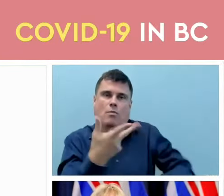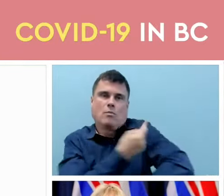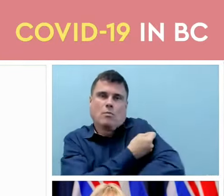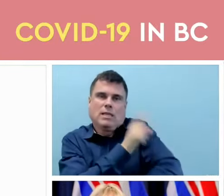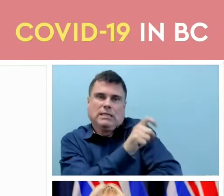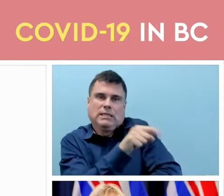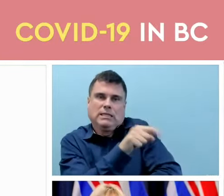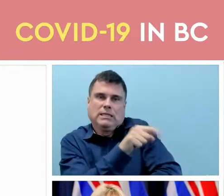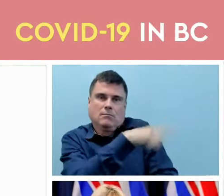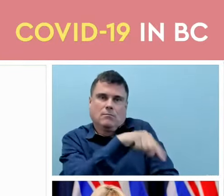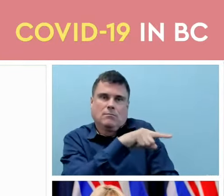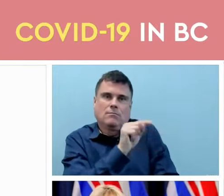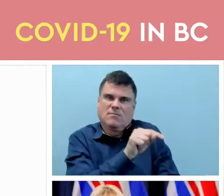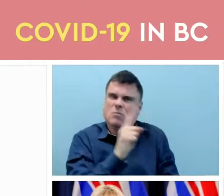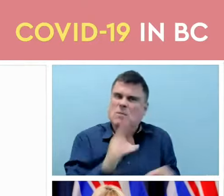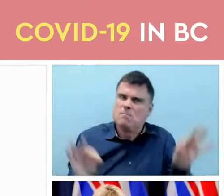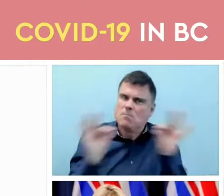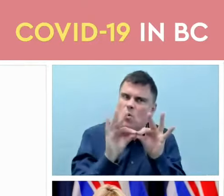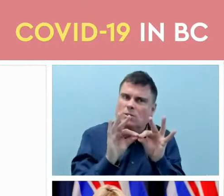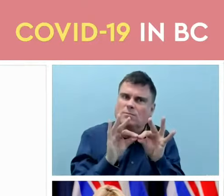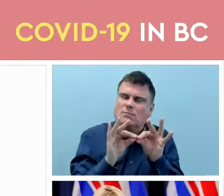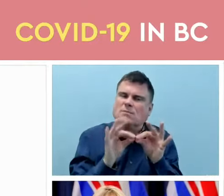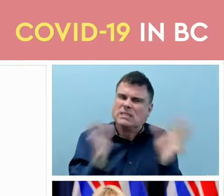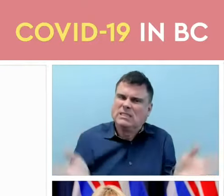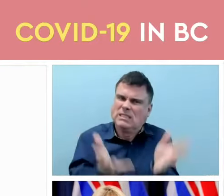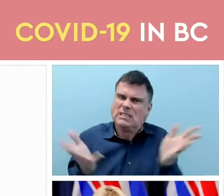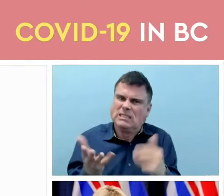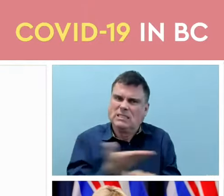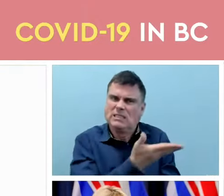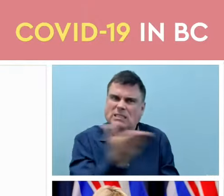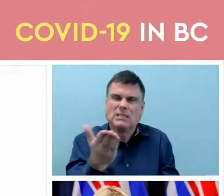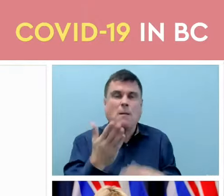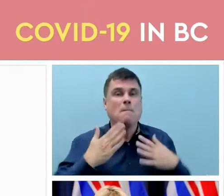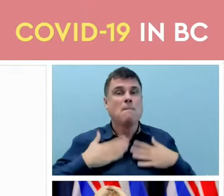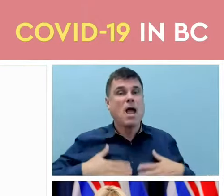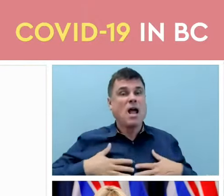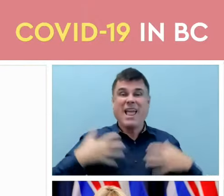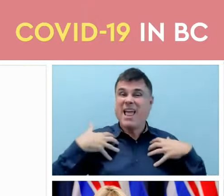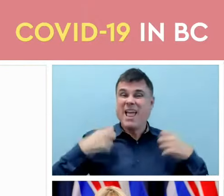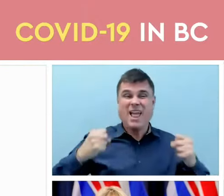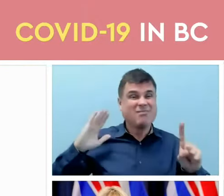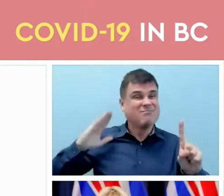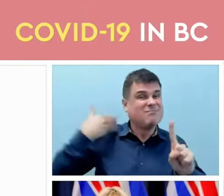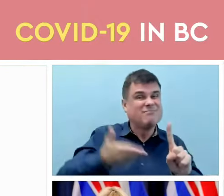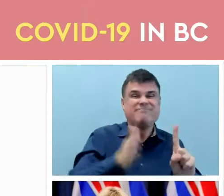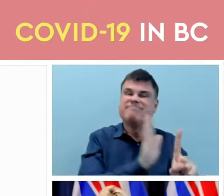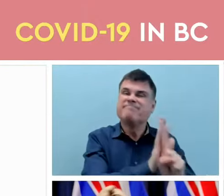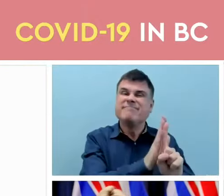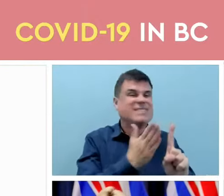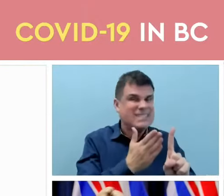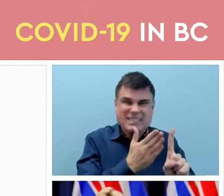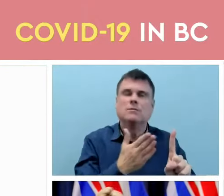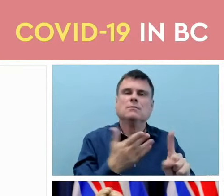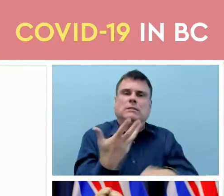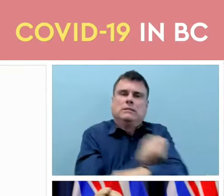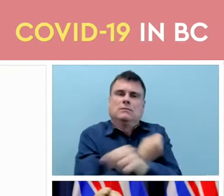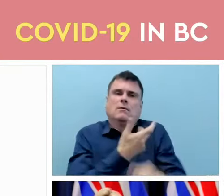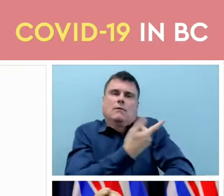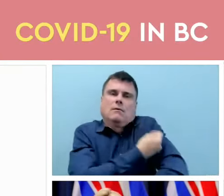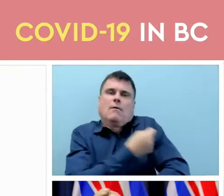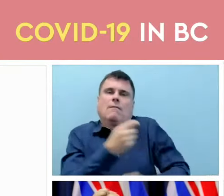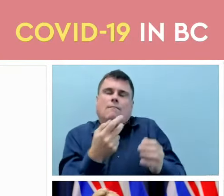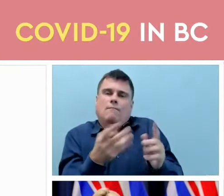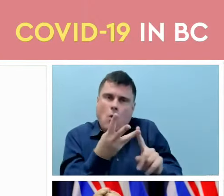for us to boost the immunity in those most vulnerable to severe illness and hospitalization as we go into these spring